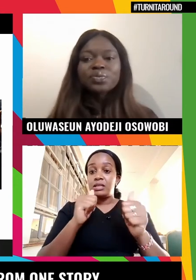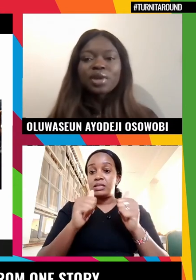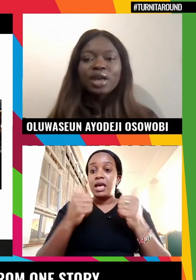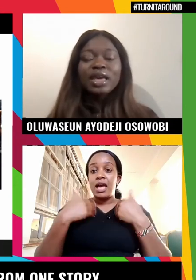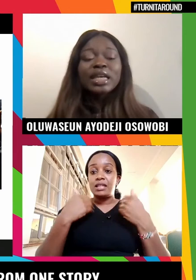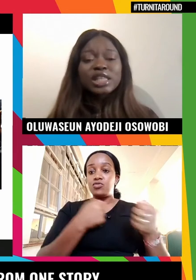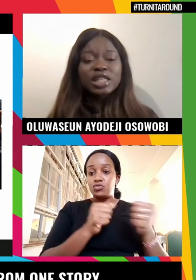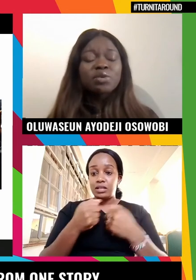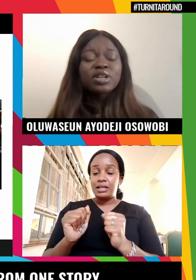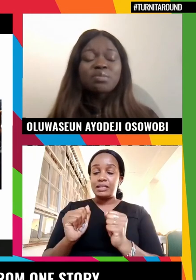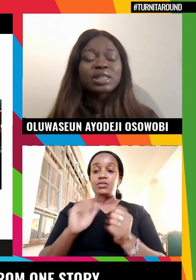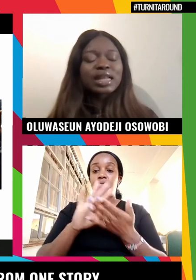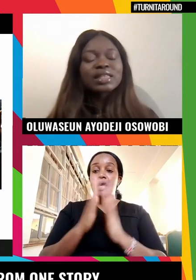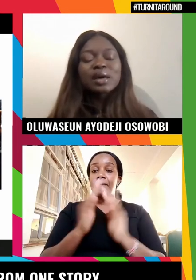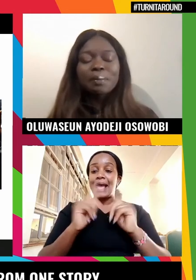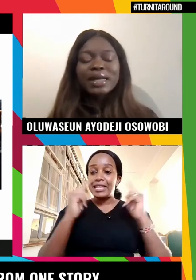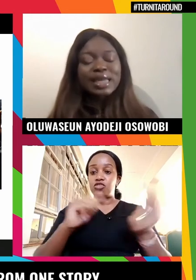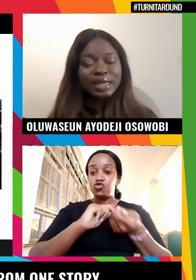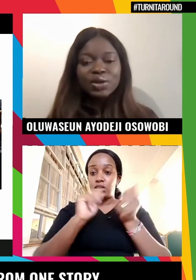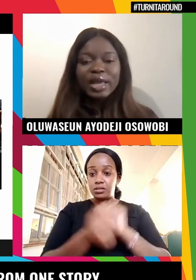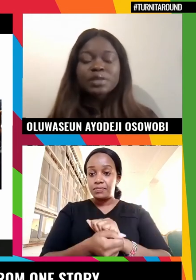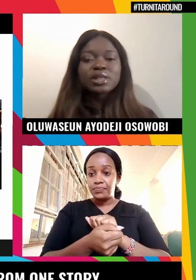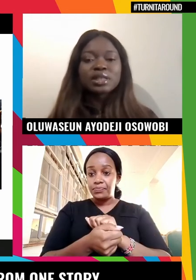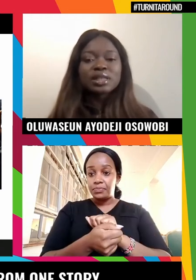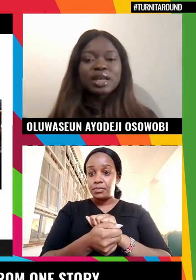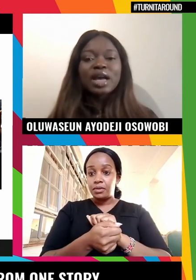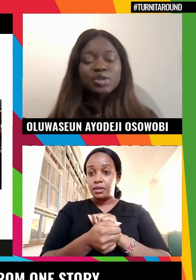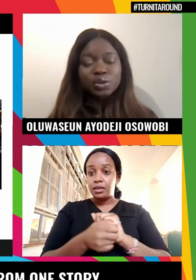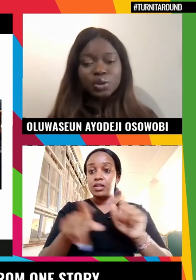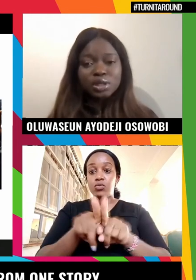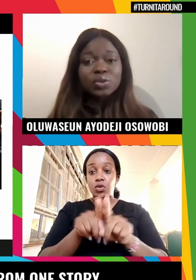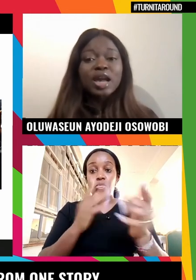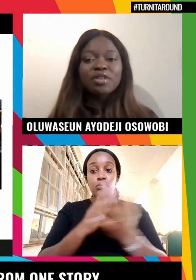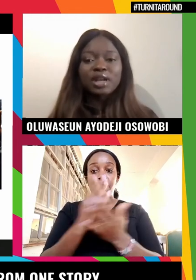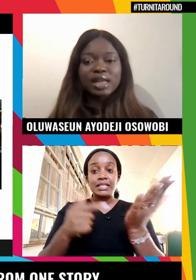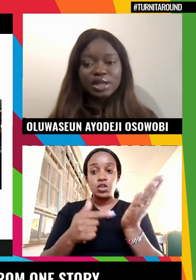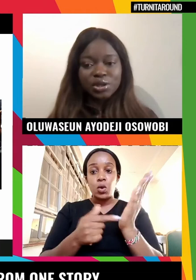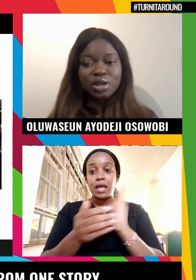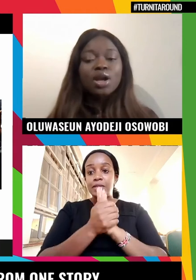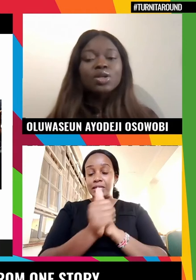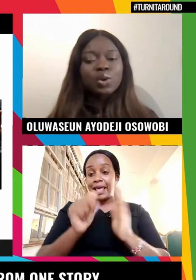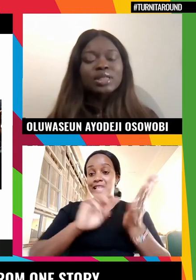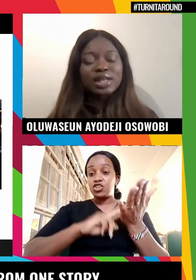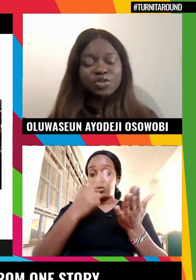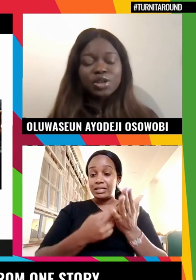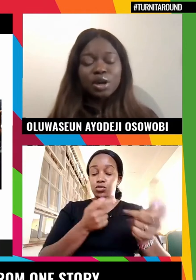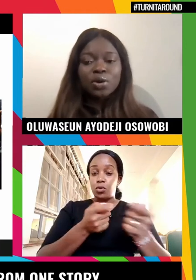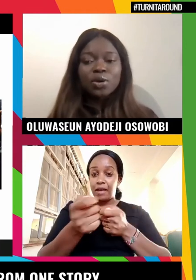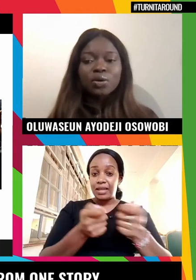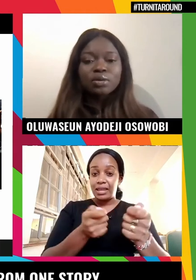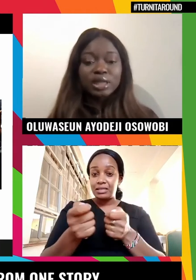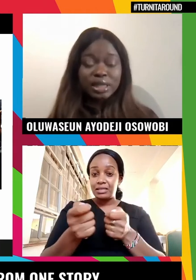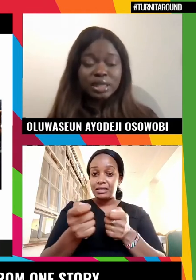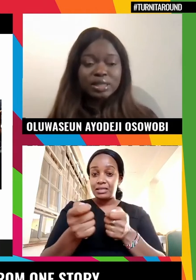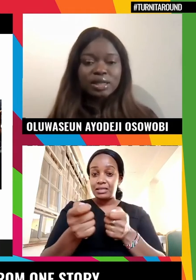change. Initiatives must learn to combine technical expertise and resources to governance action towards achieving a